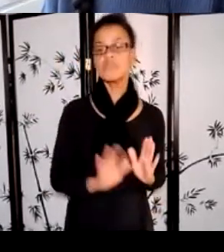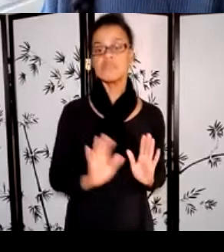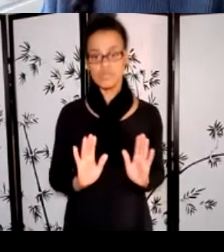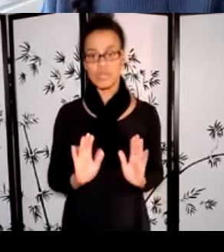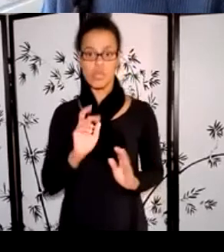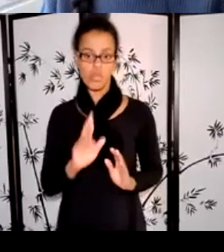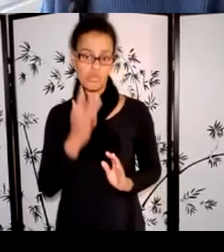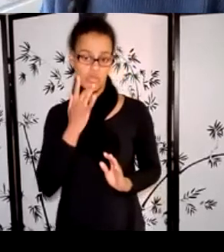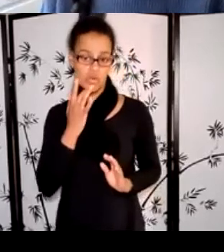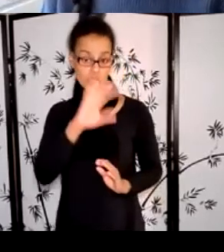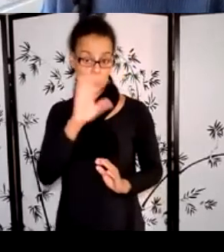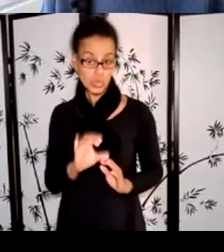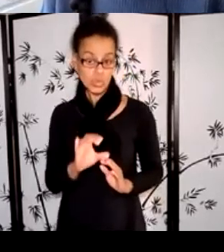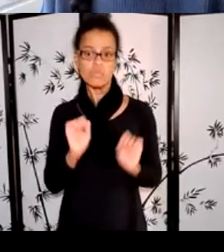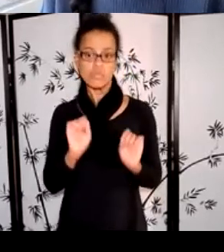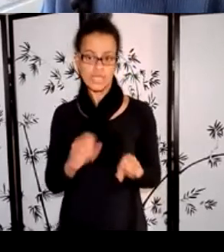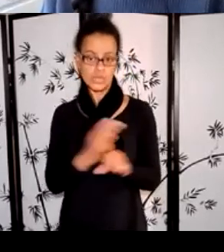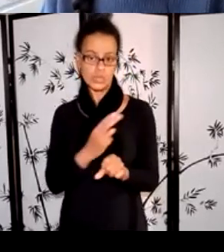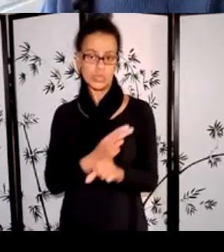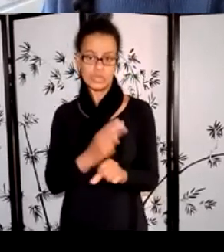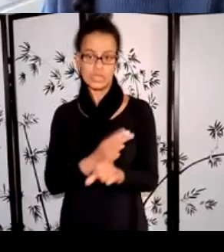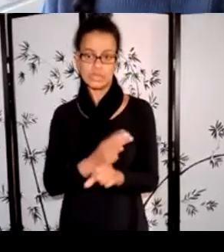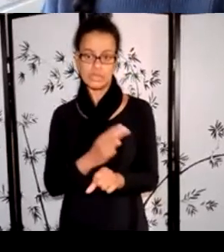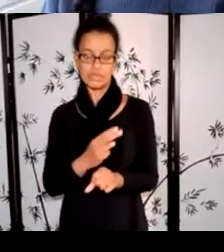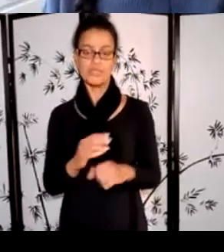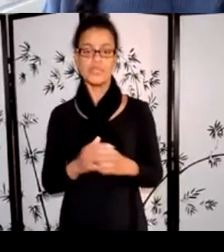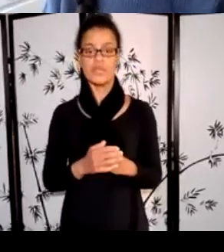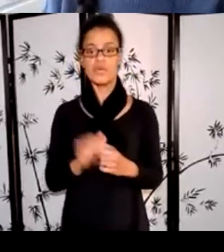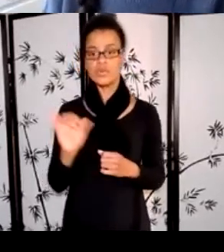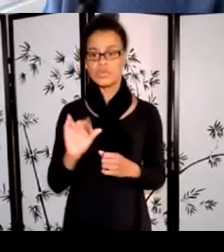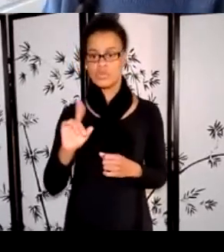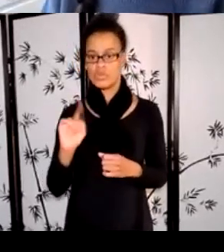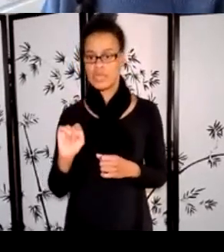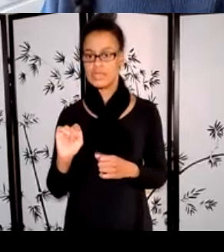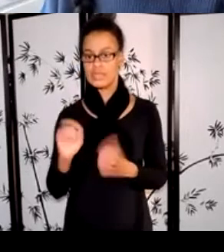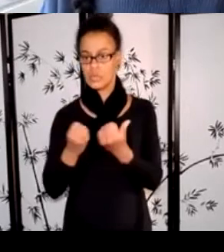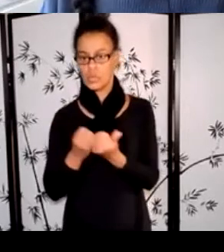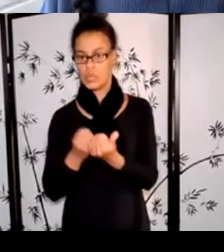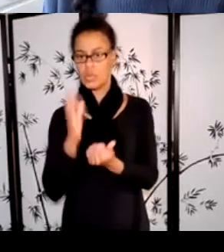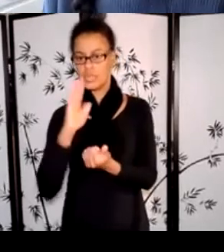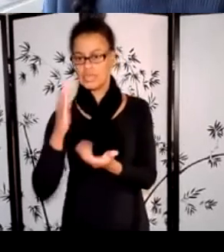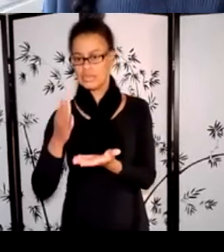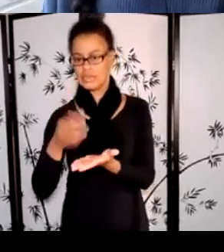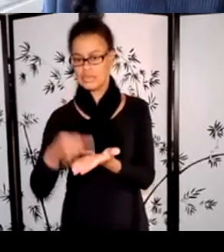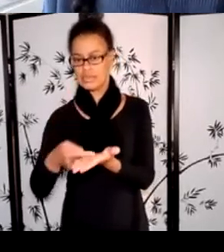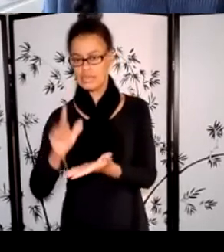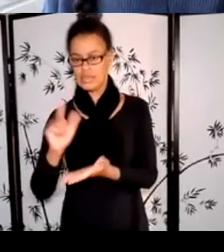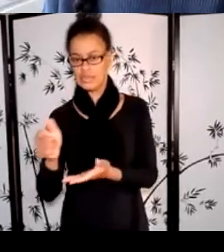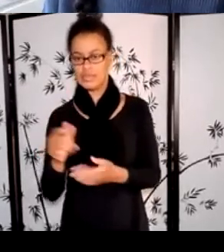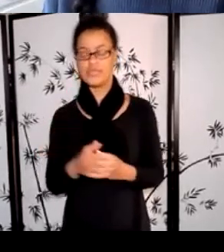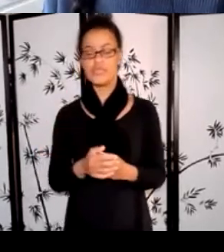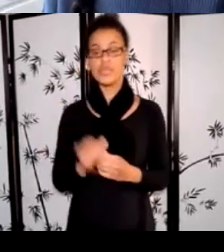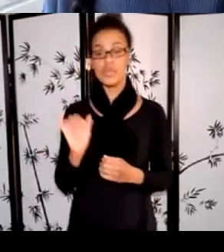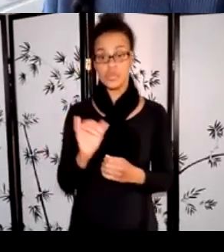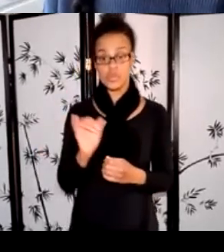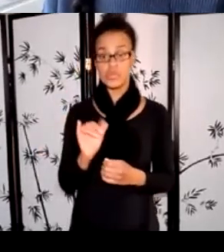assistance, which I'll touch more on in the next slide. And in addition to this, I will be available to answer questions or provide feedback